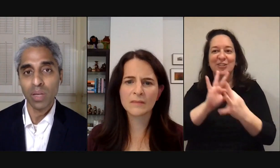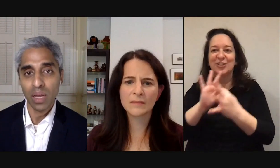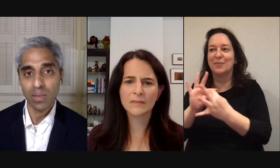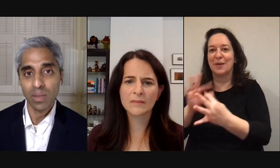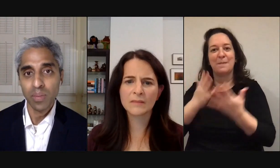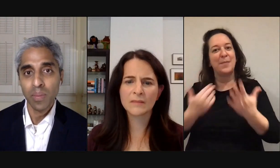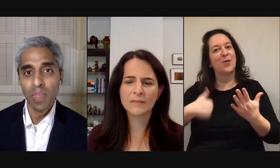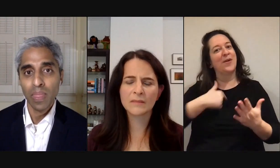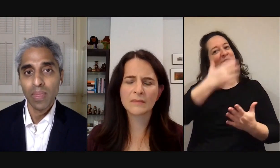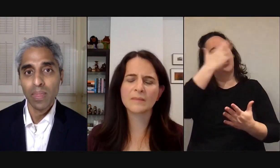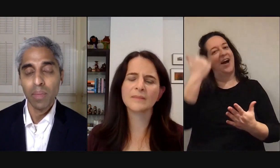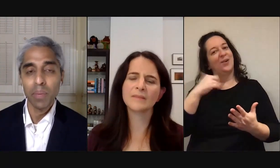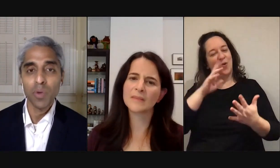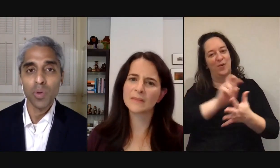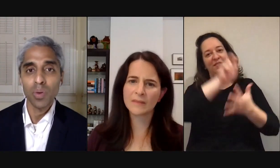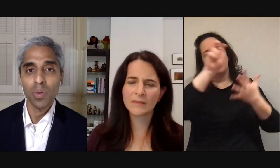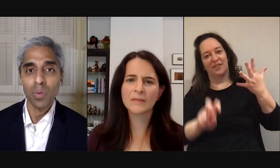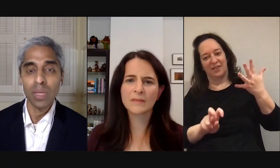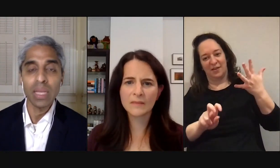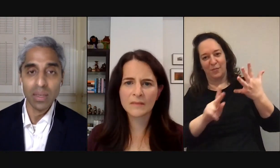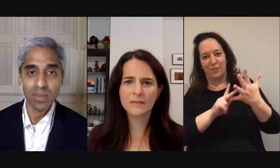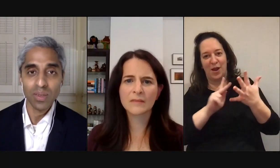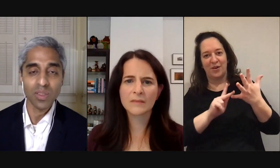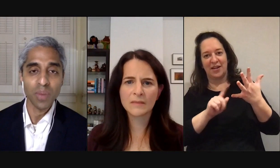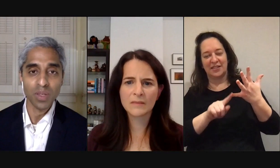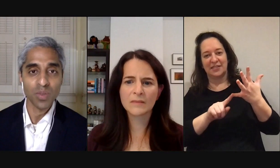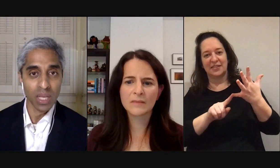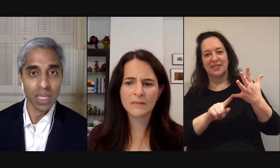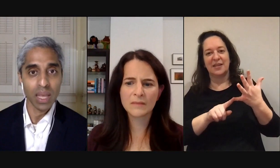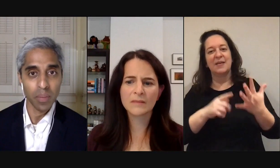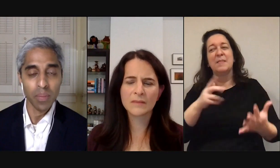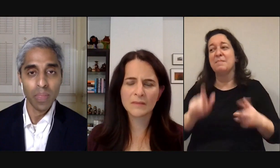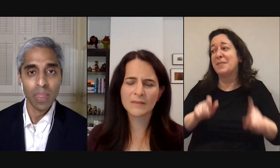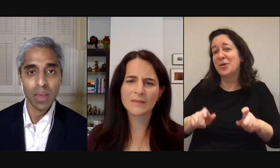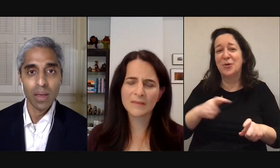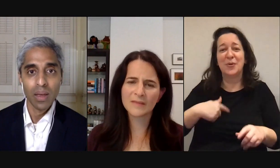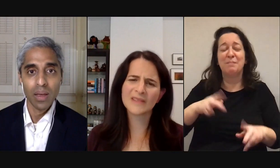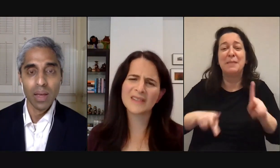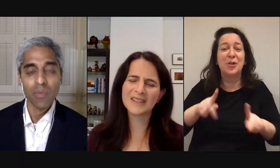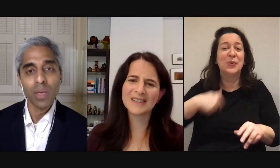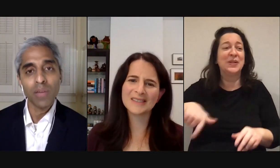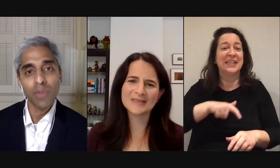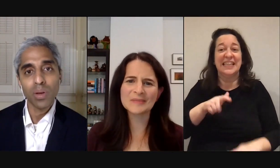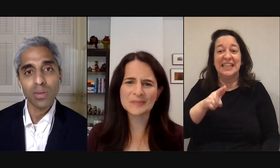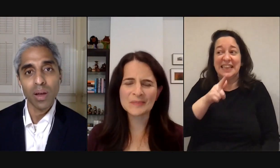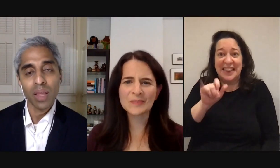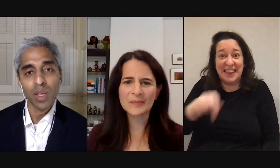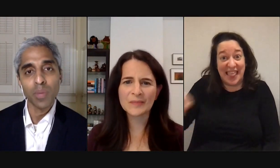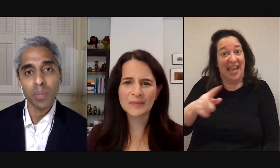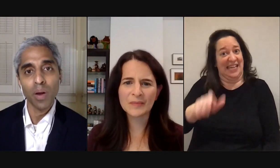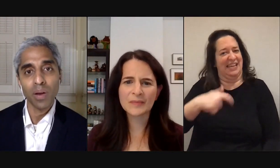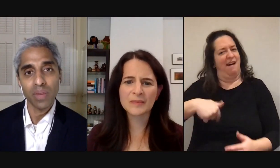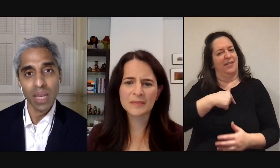deprioritized people who need us just as much as we need them and if we can focus